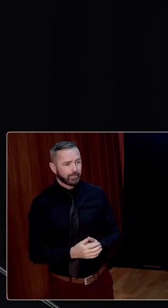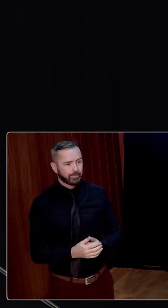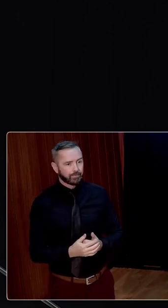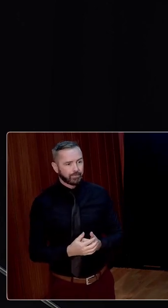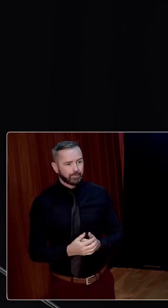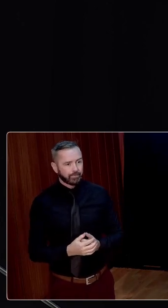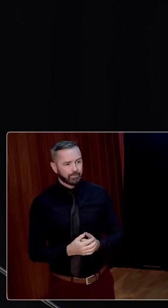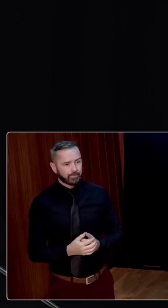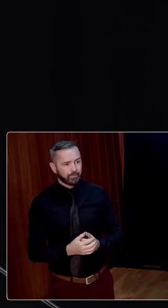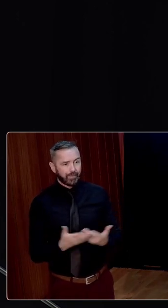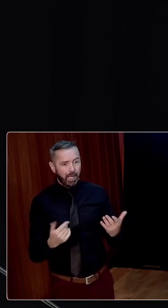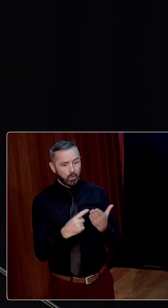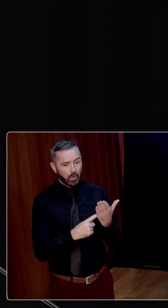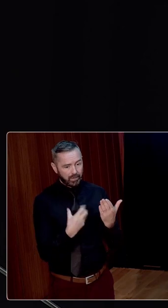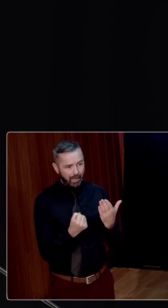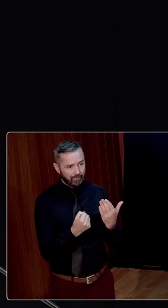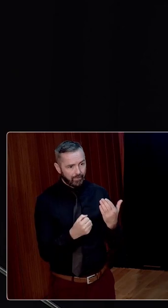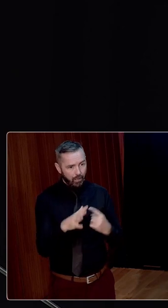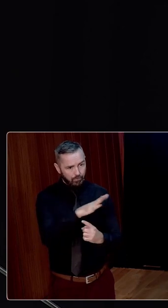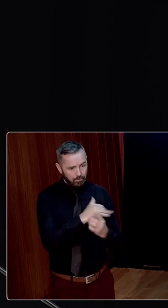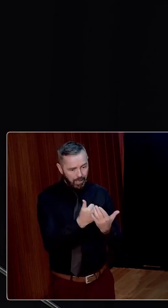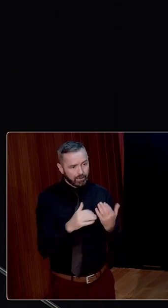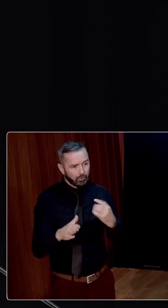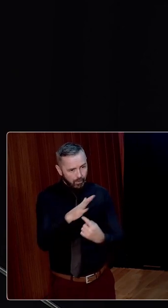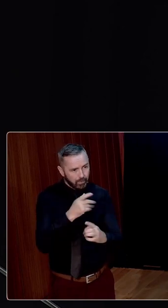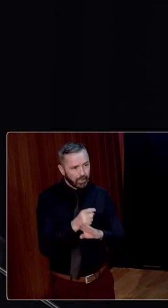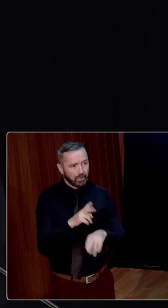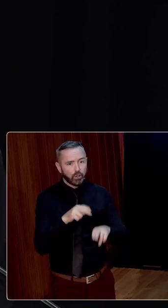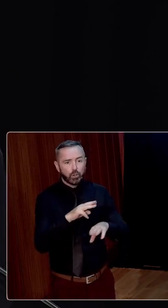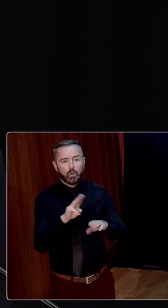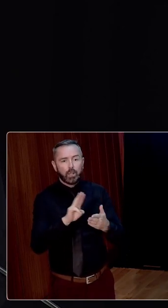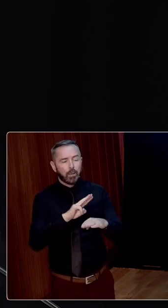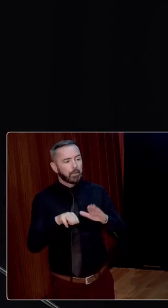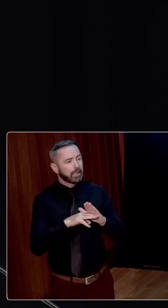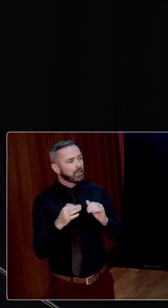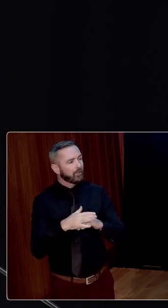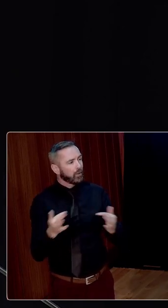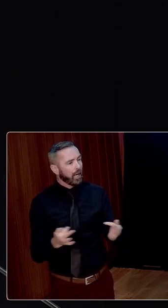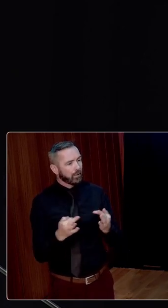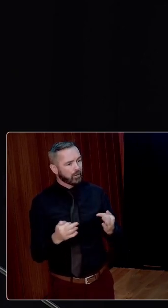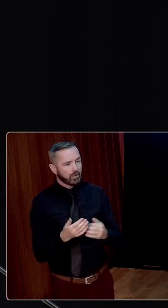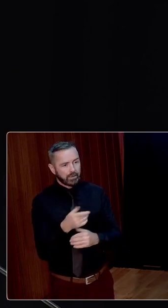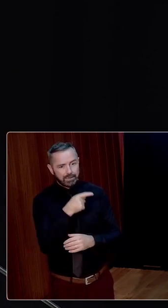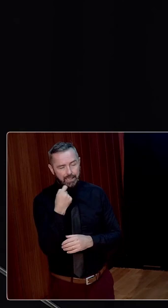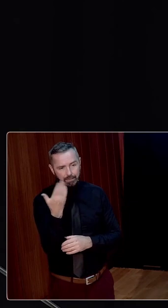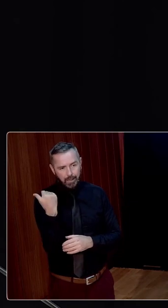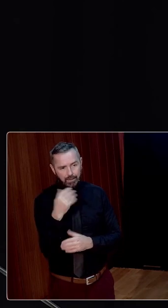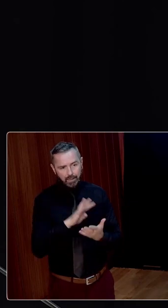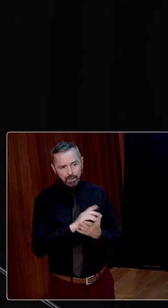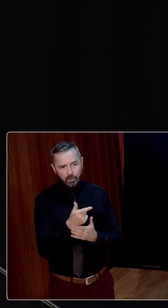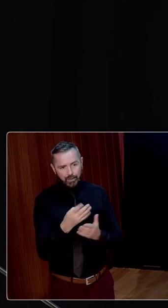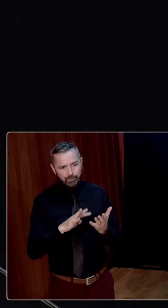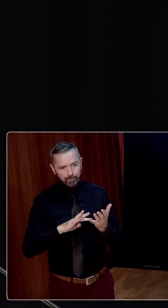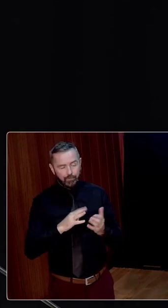around these essential verities. The new Minister for Agriculture, Patrick Hogan, said in 1924, National